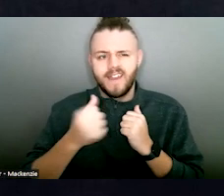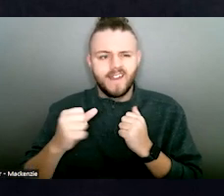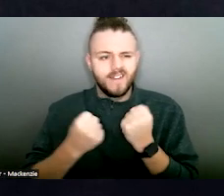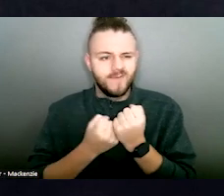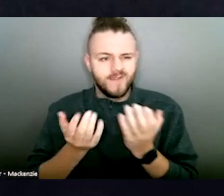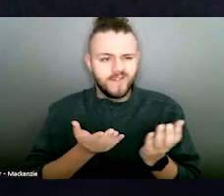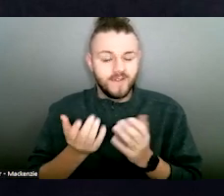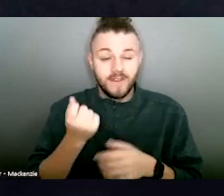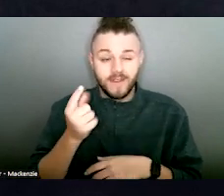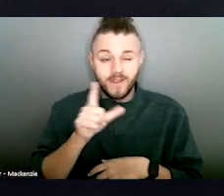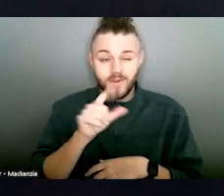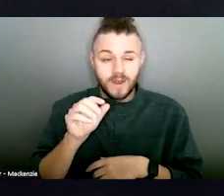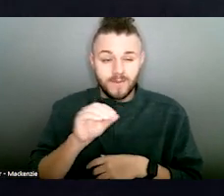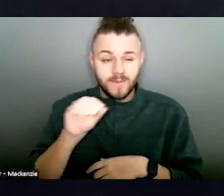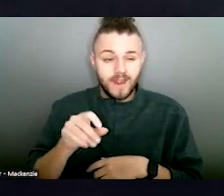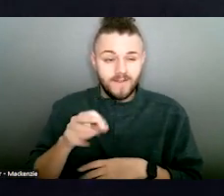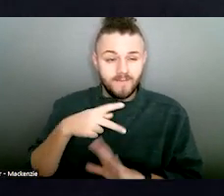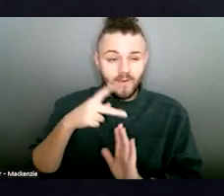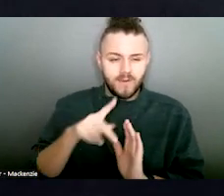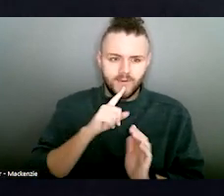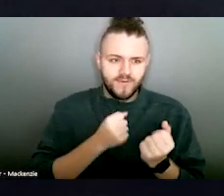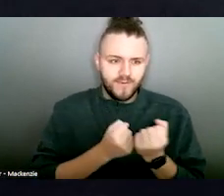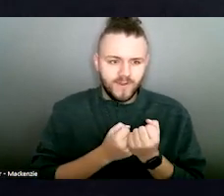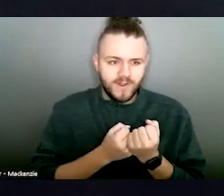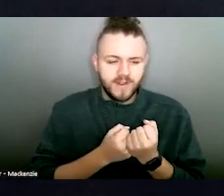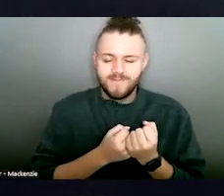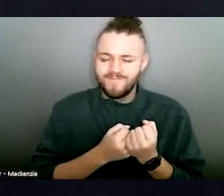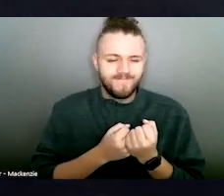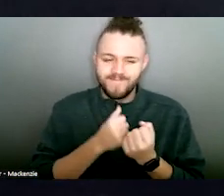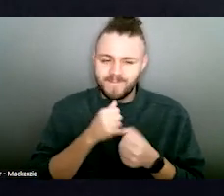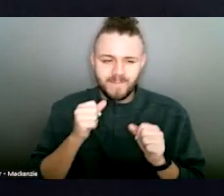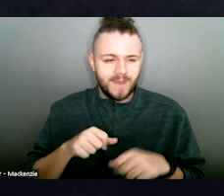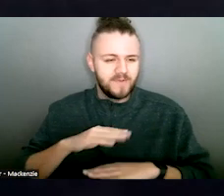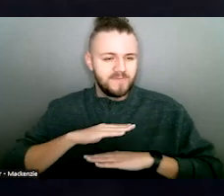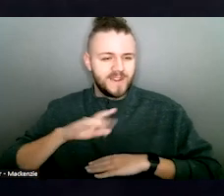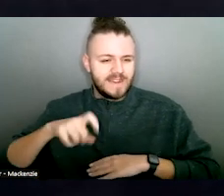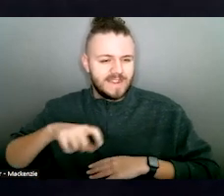nearly 20% of our programs reported that they were unable to meet those needs.